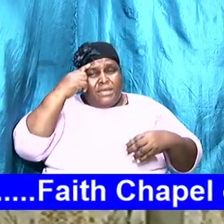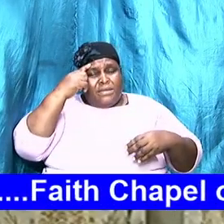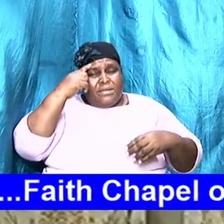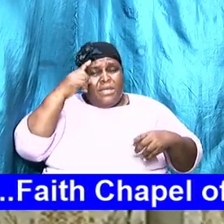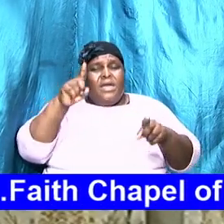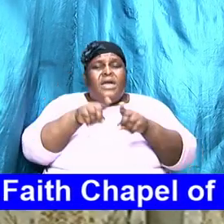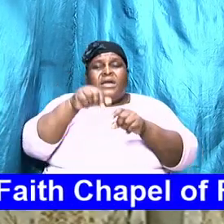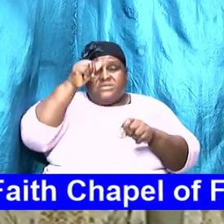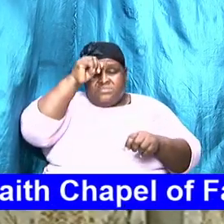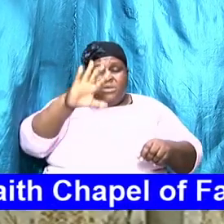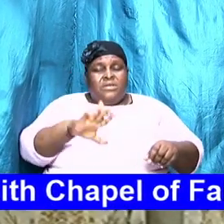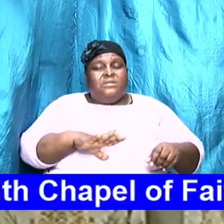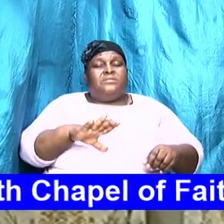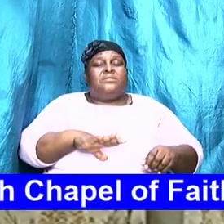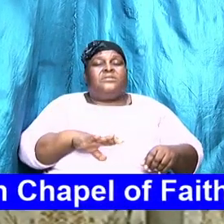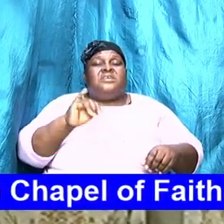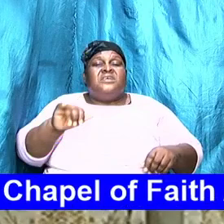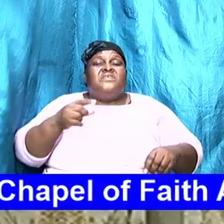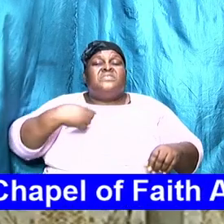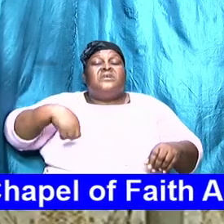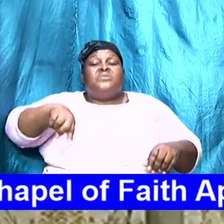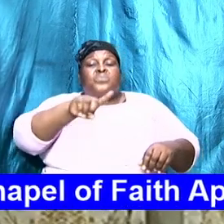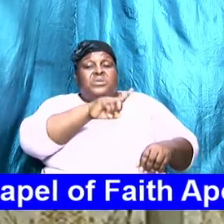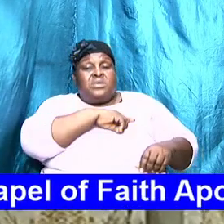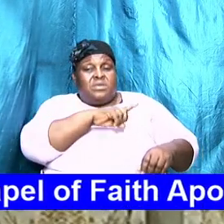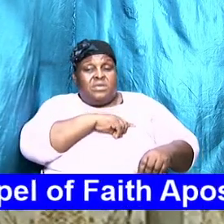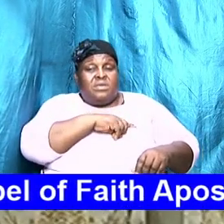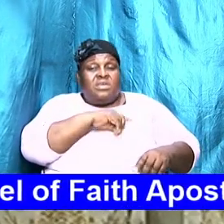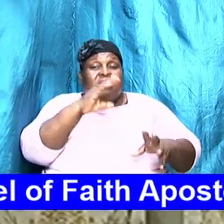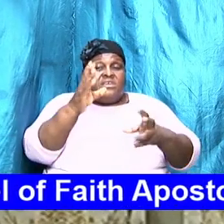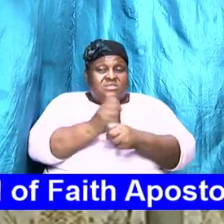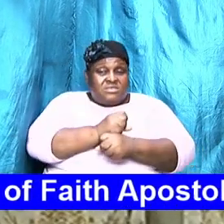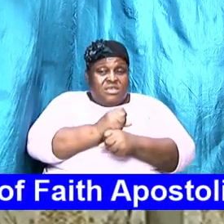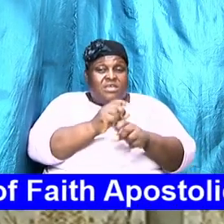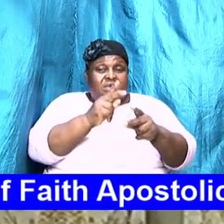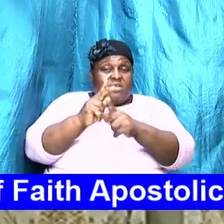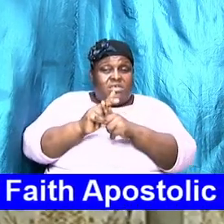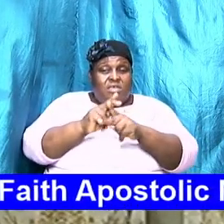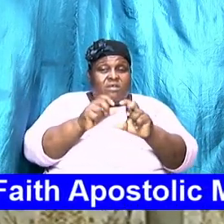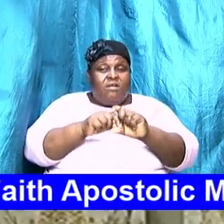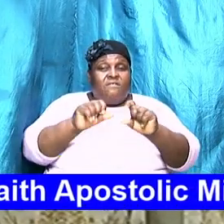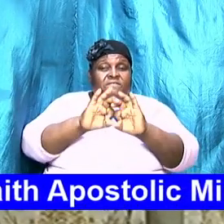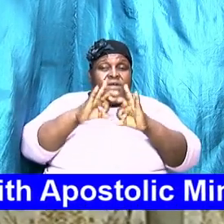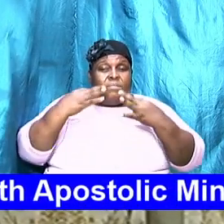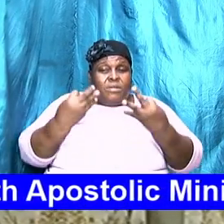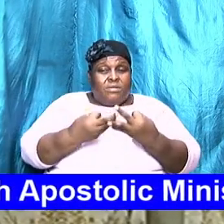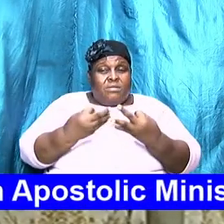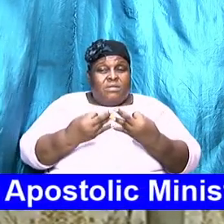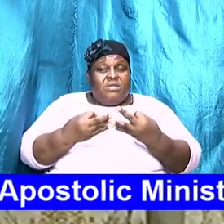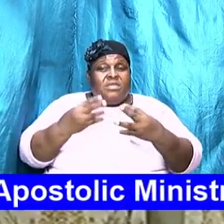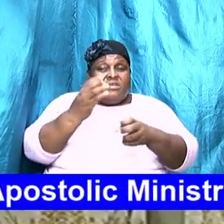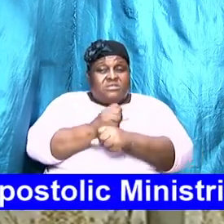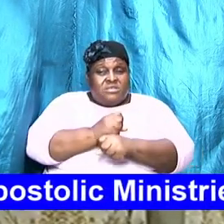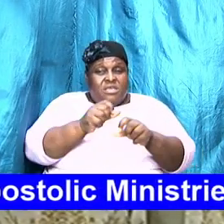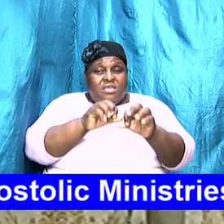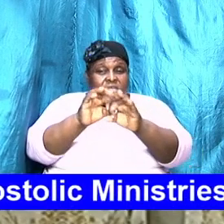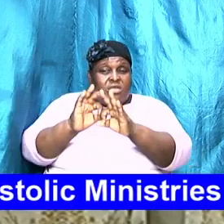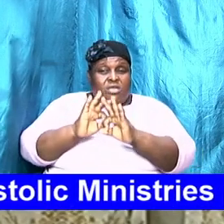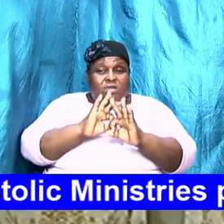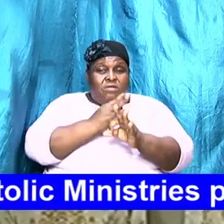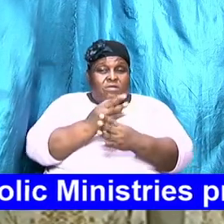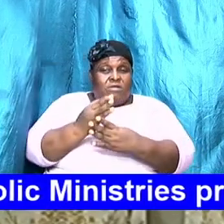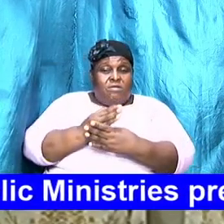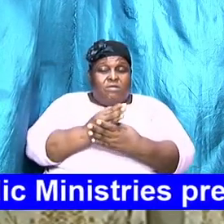yes that we take care of our families we take care of our wives